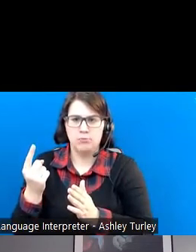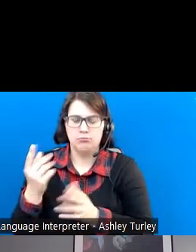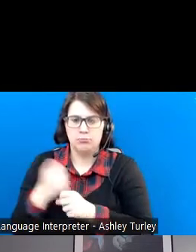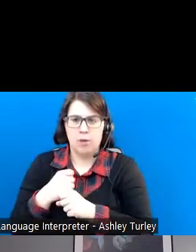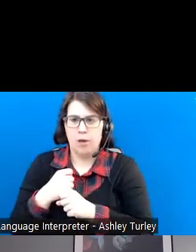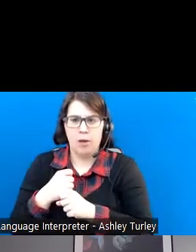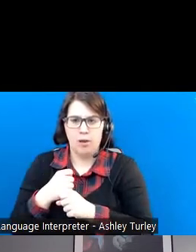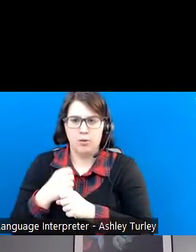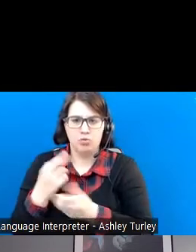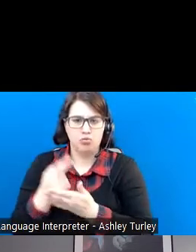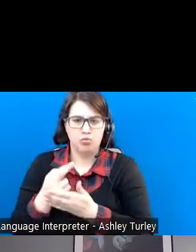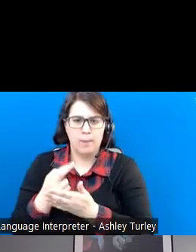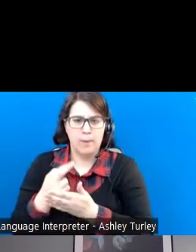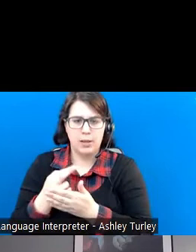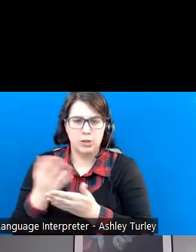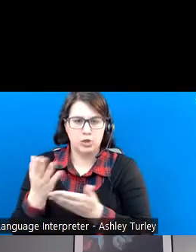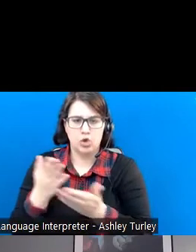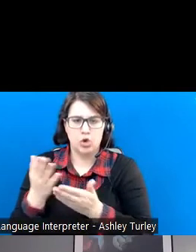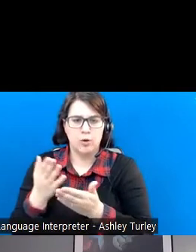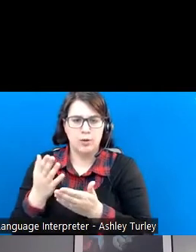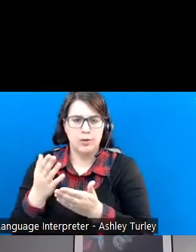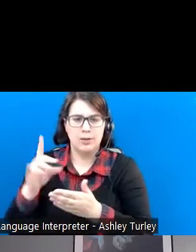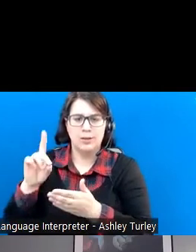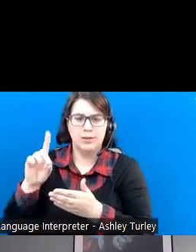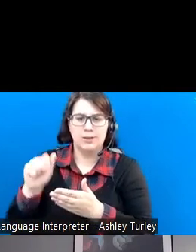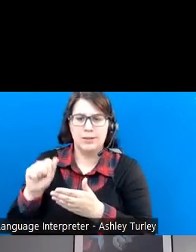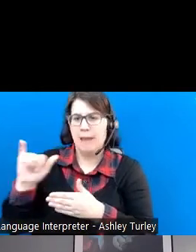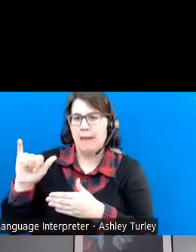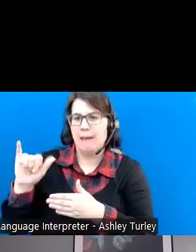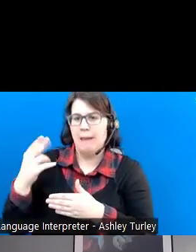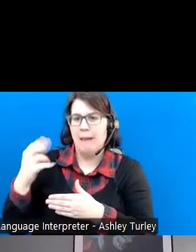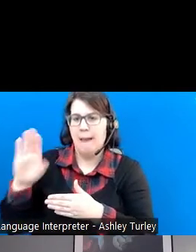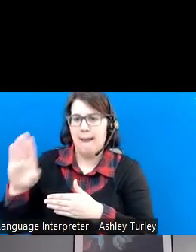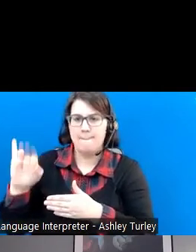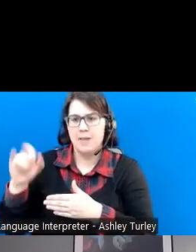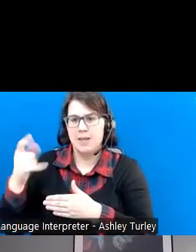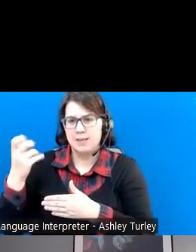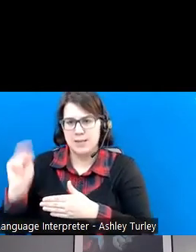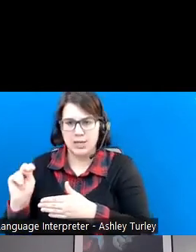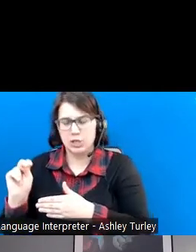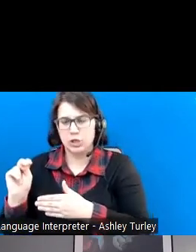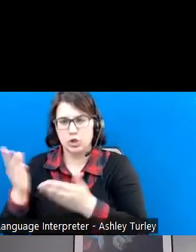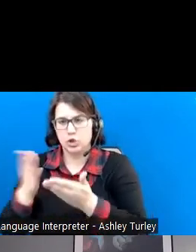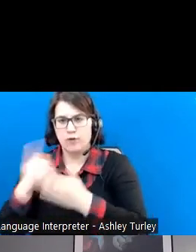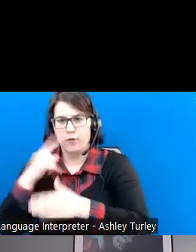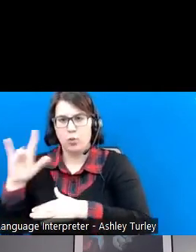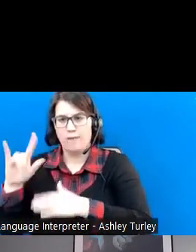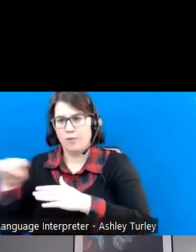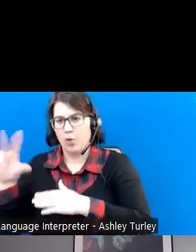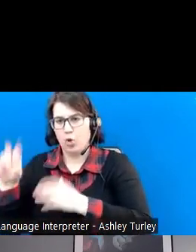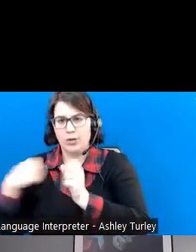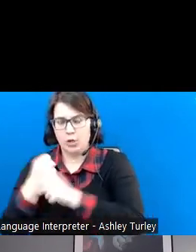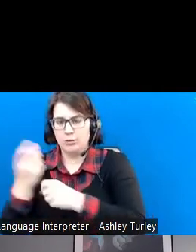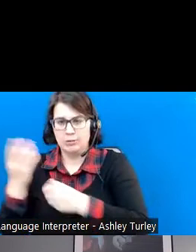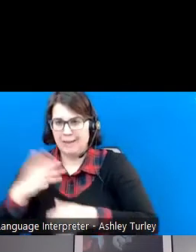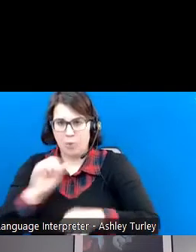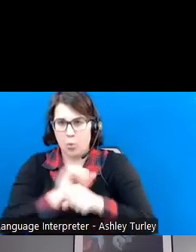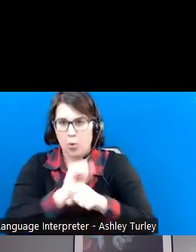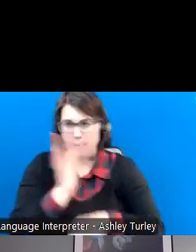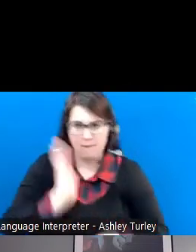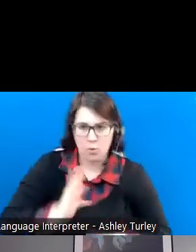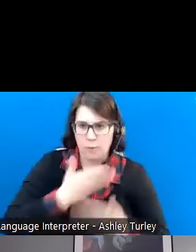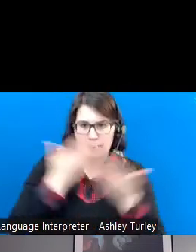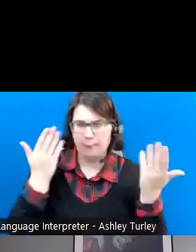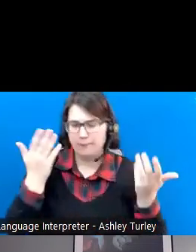what was out there in the community, really hadn't done any type of vocational, pre-vocational type services or any work before. So,